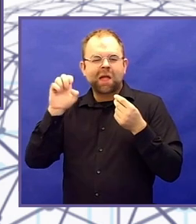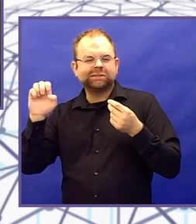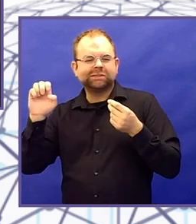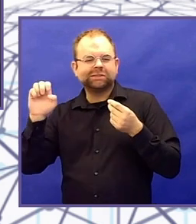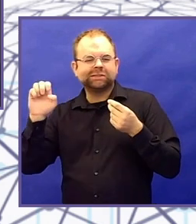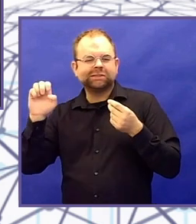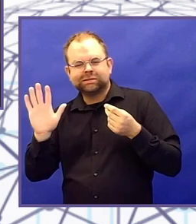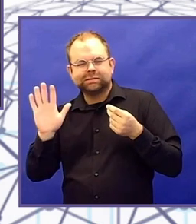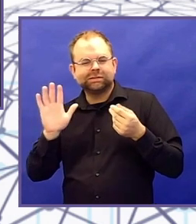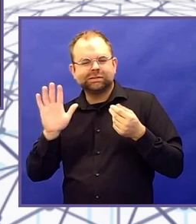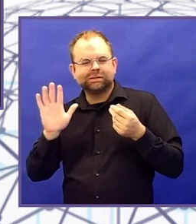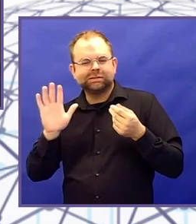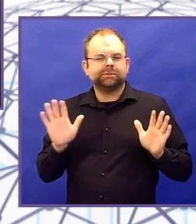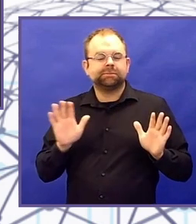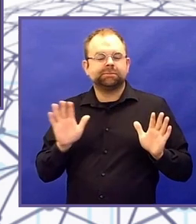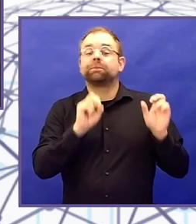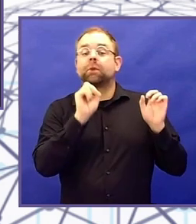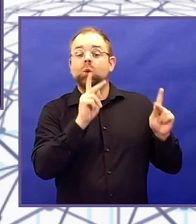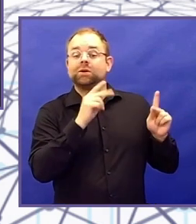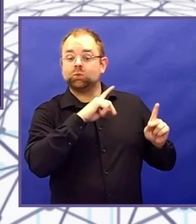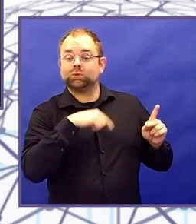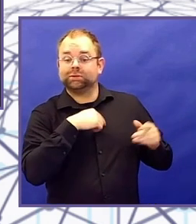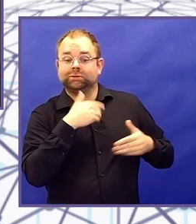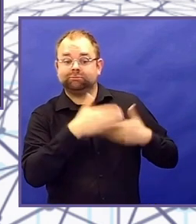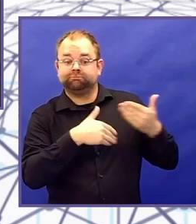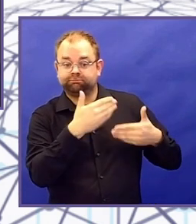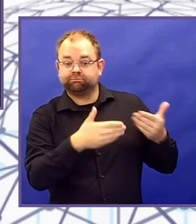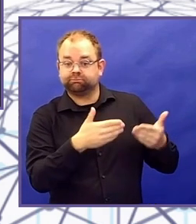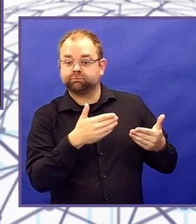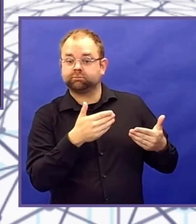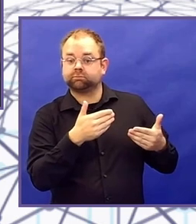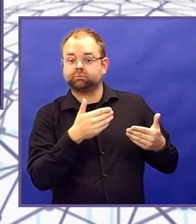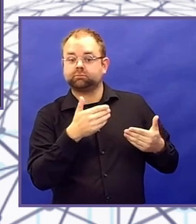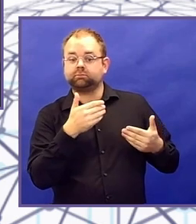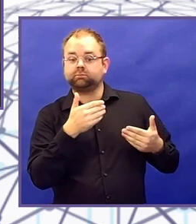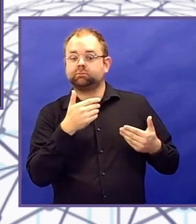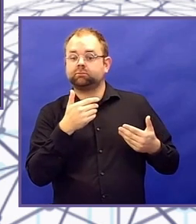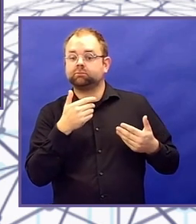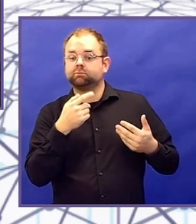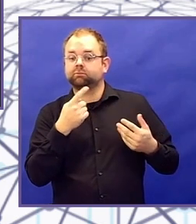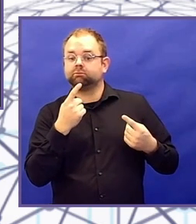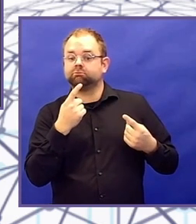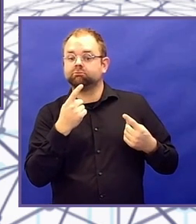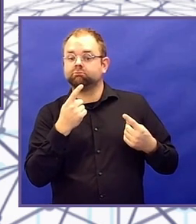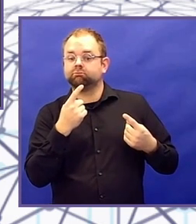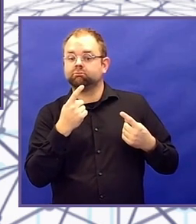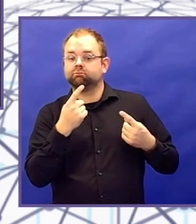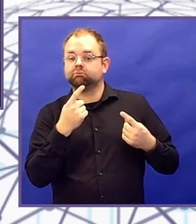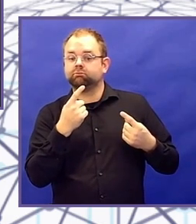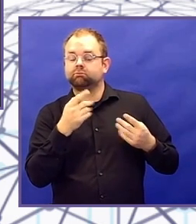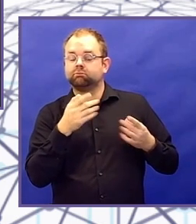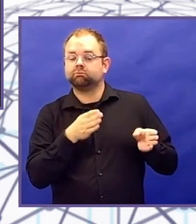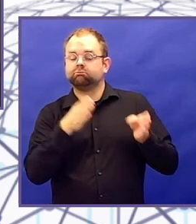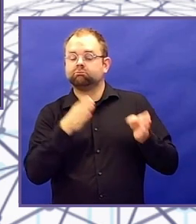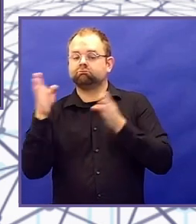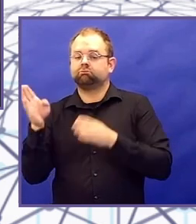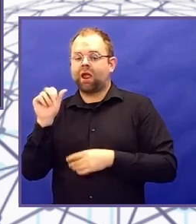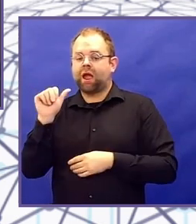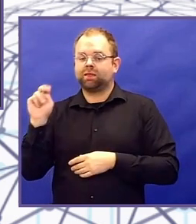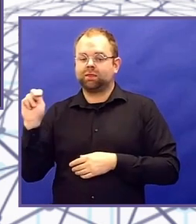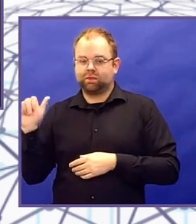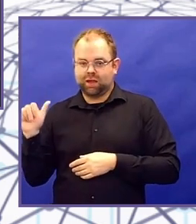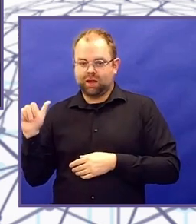about, is that Micah? Yes. Yes? Okay. We're going to be talking about, no, it's not. No, hang on.